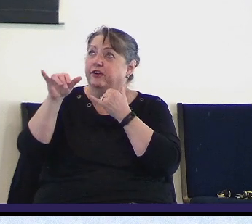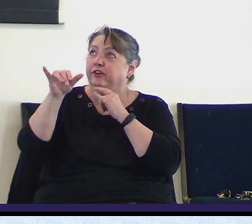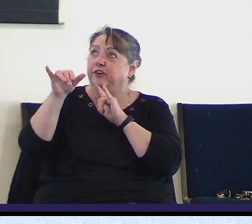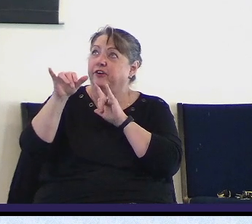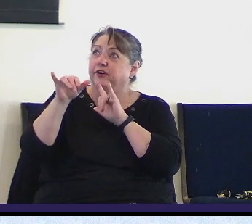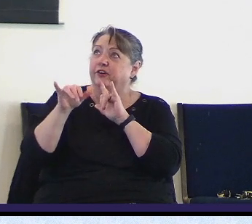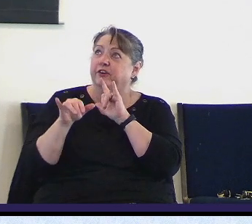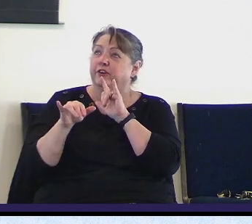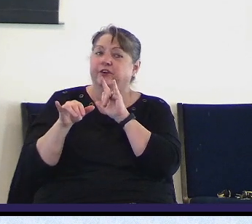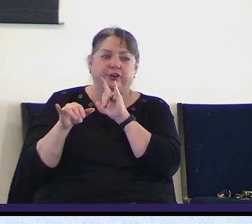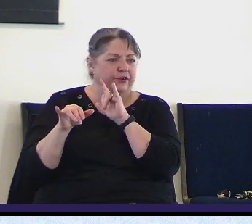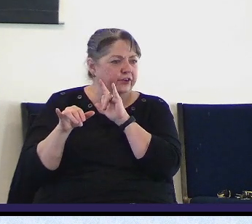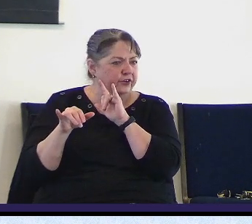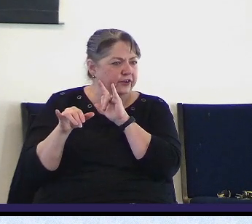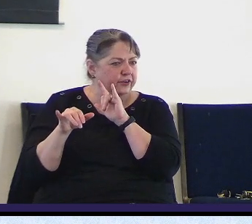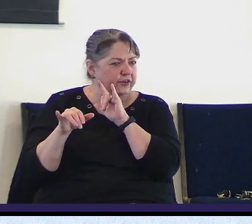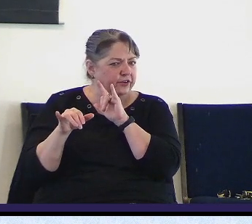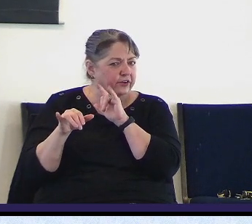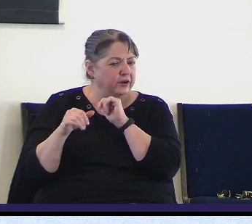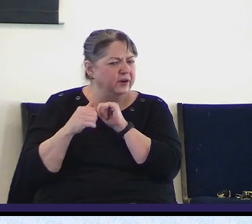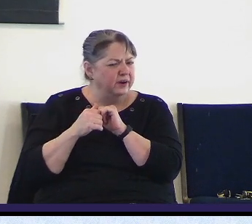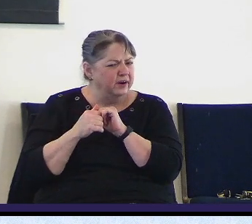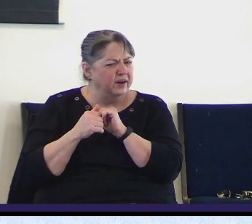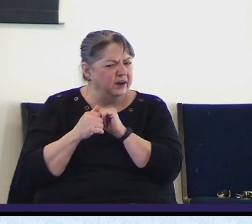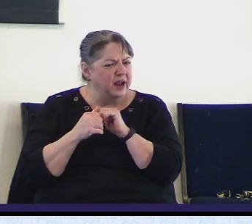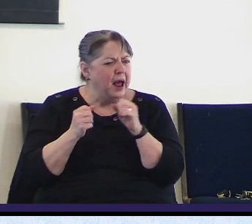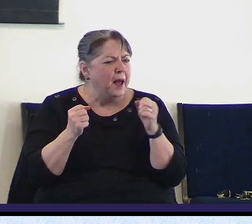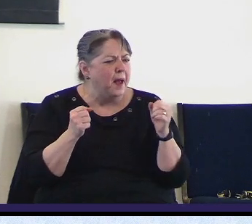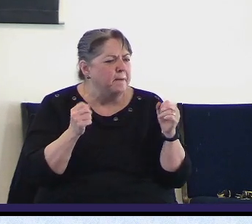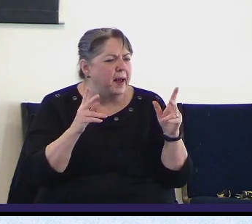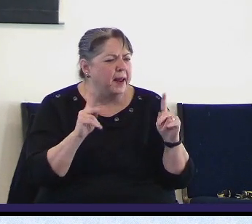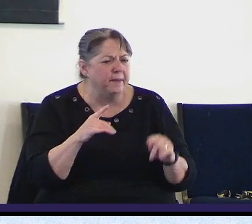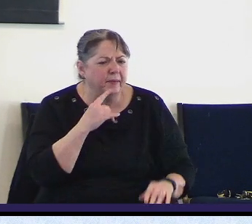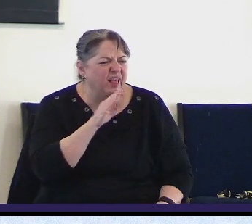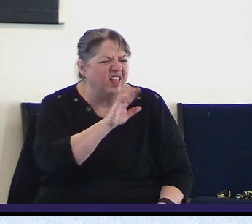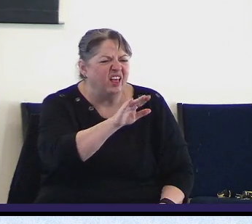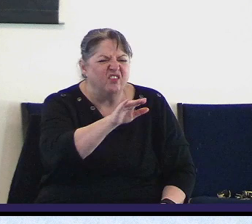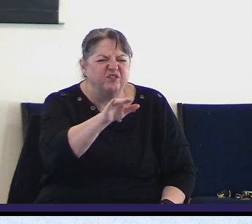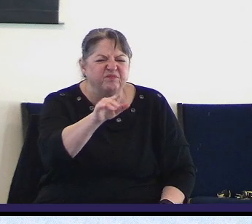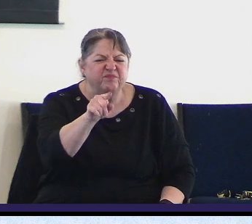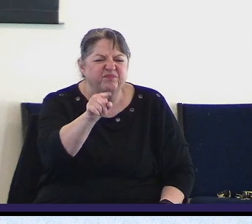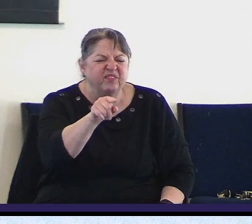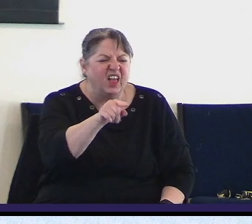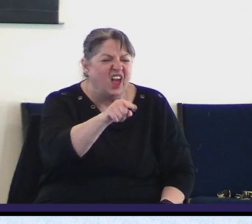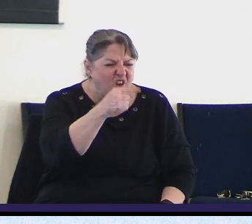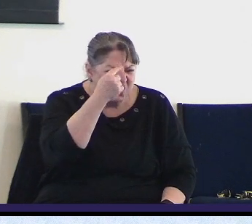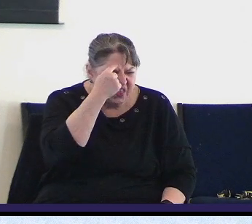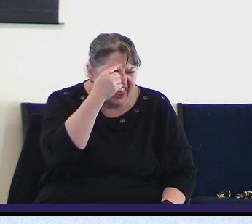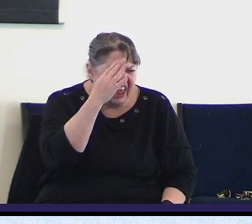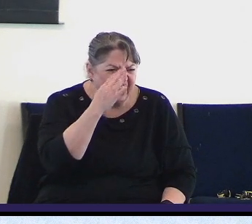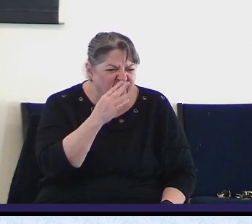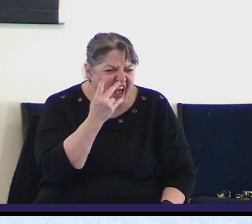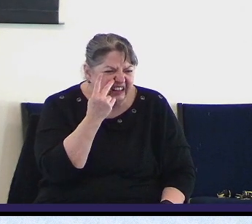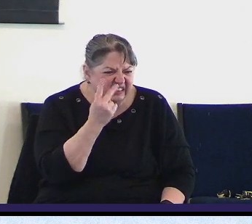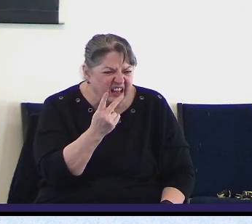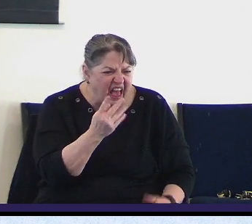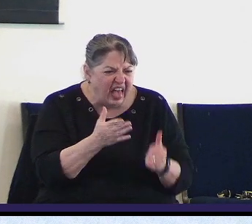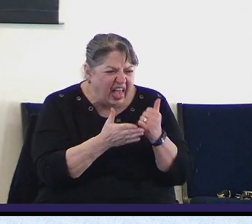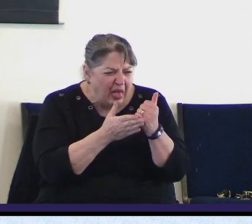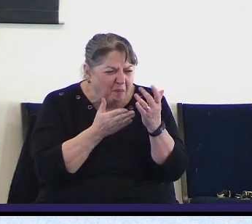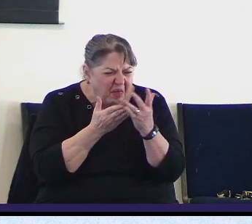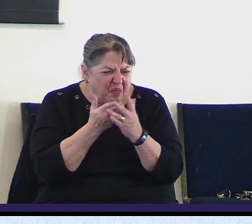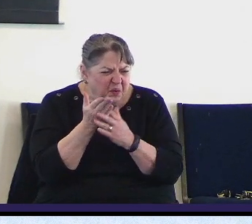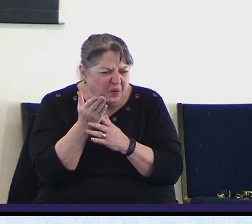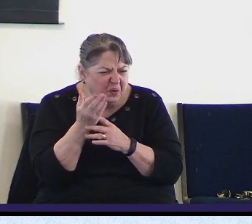forever see most people that you ask them if you ask them do you do you think that God can see you through this situation